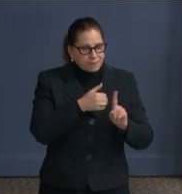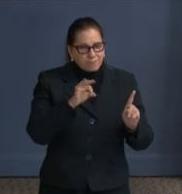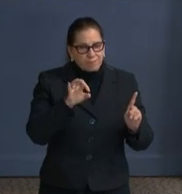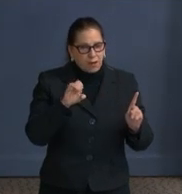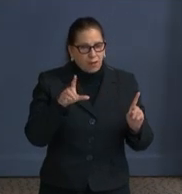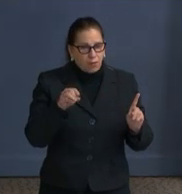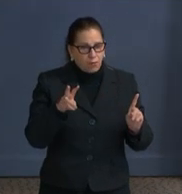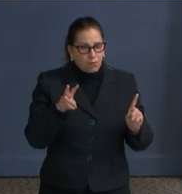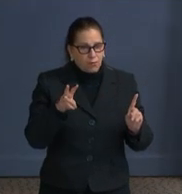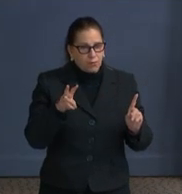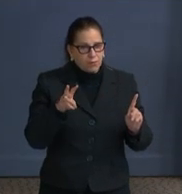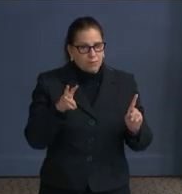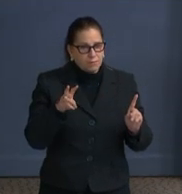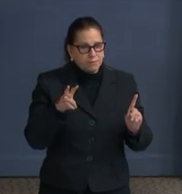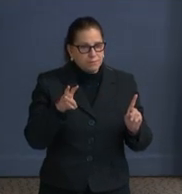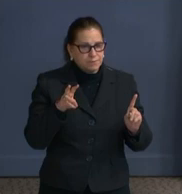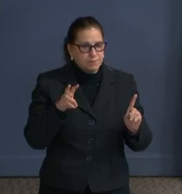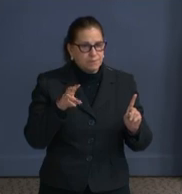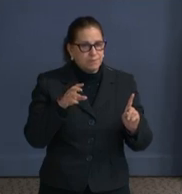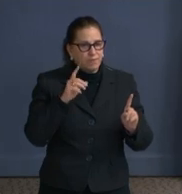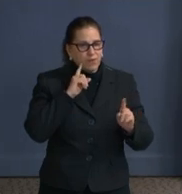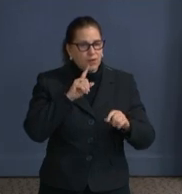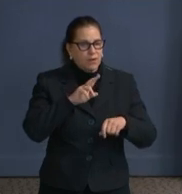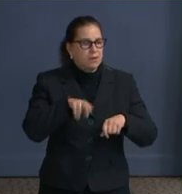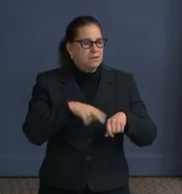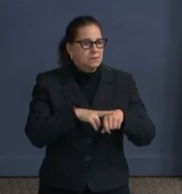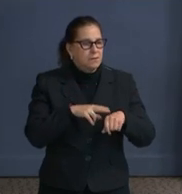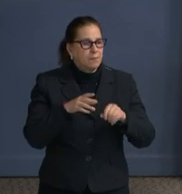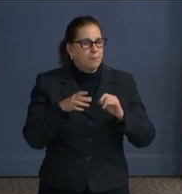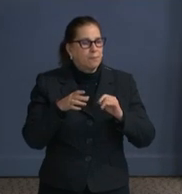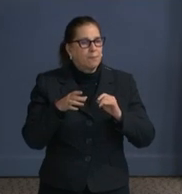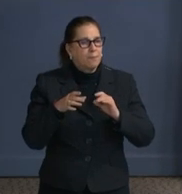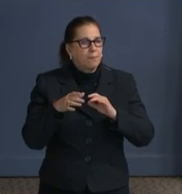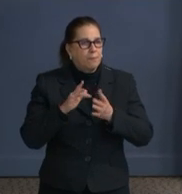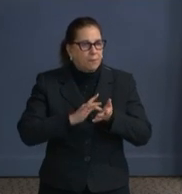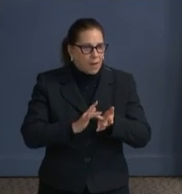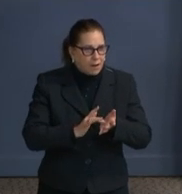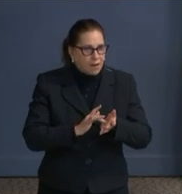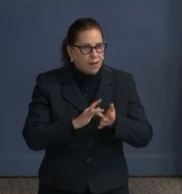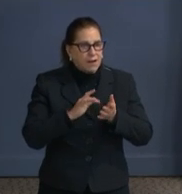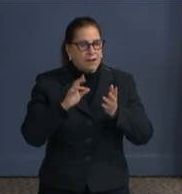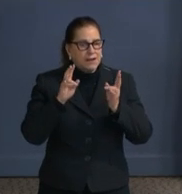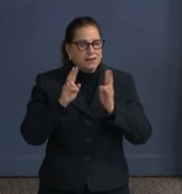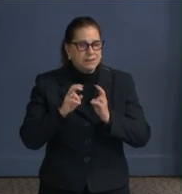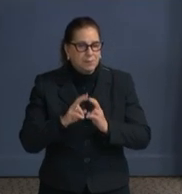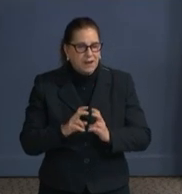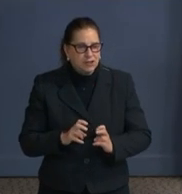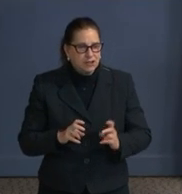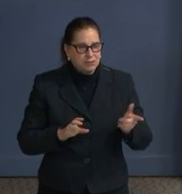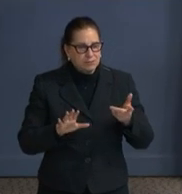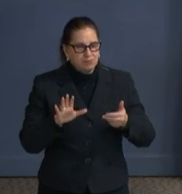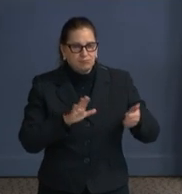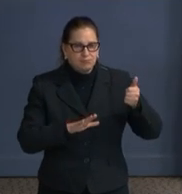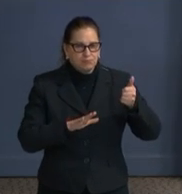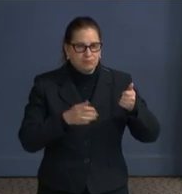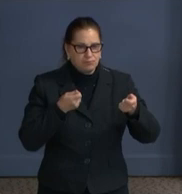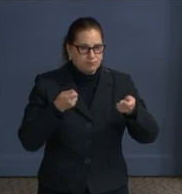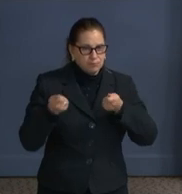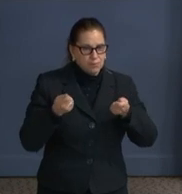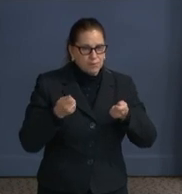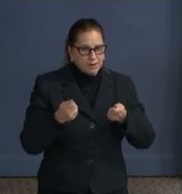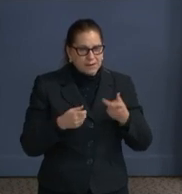Medical Examiners, where he serves on the membership, death and custody, and government affairs committees.